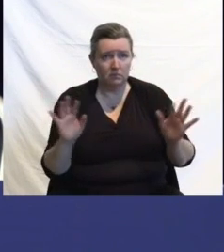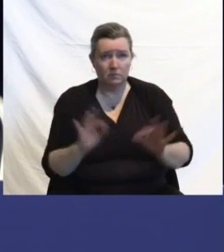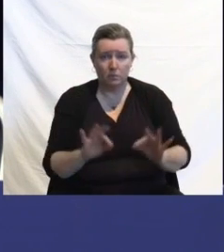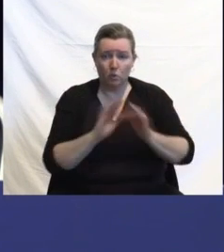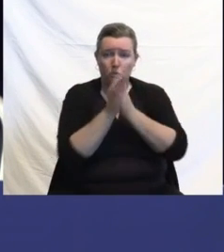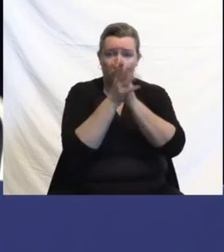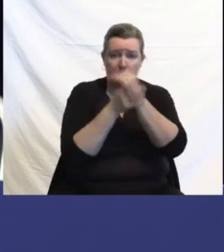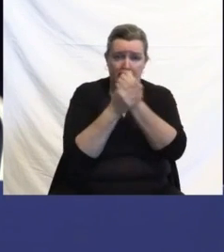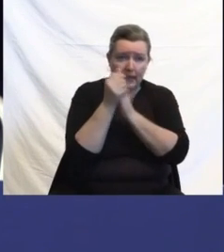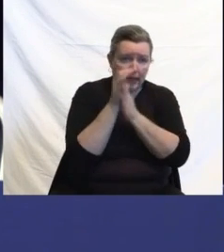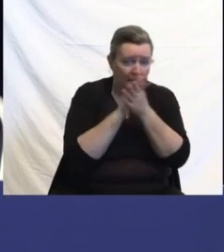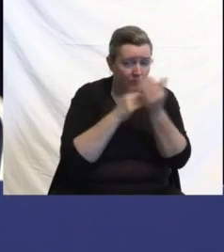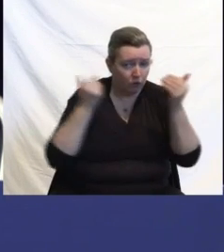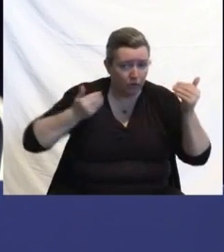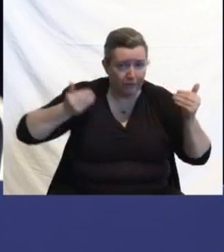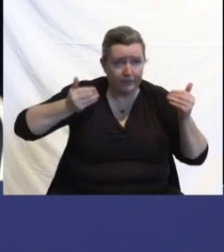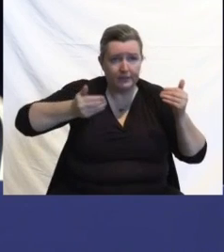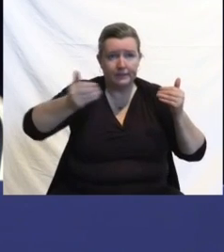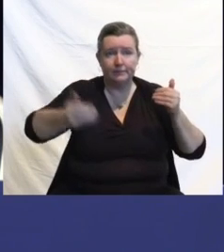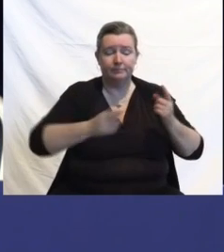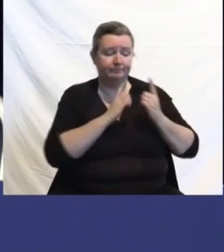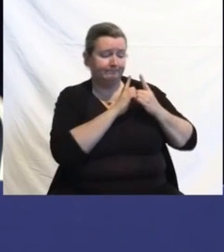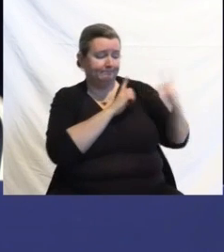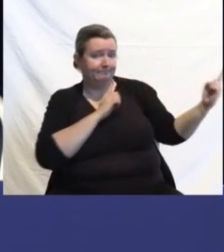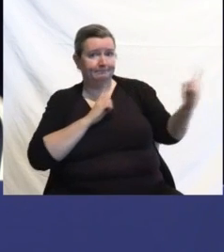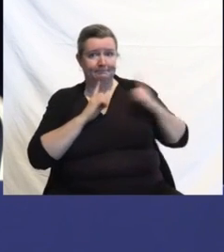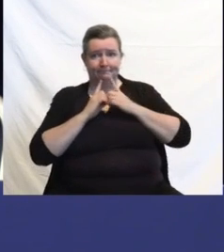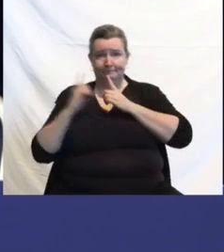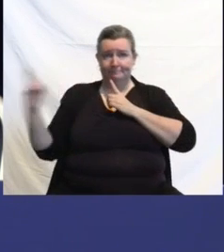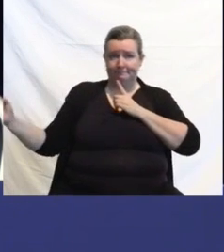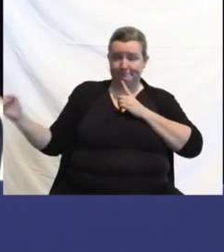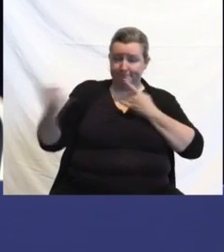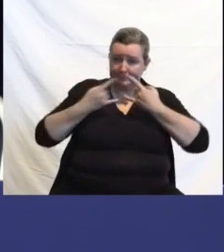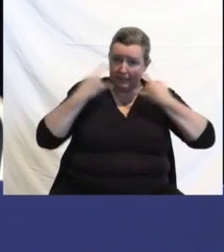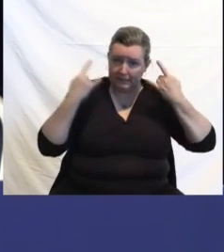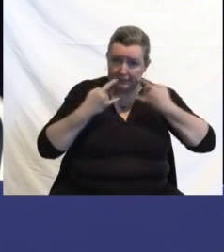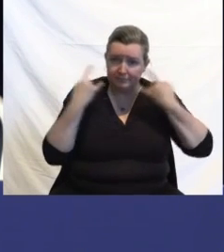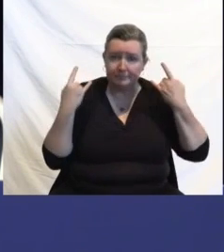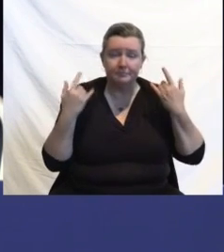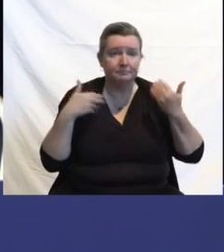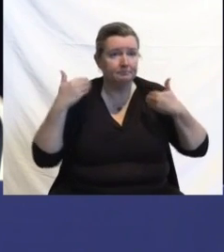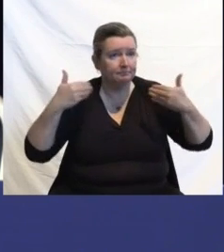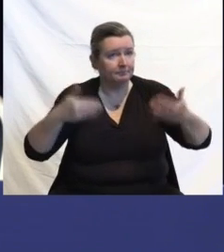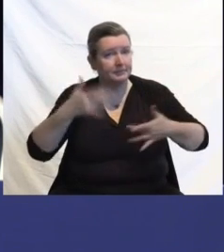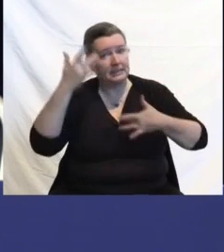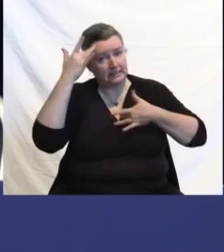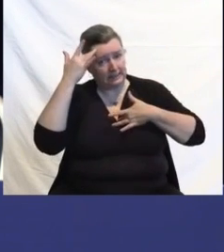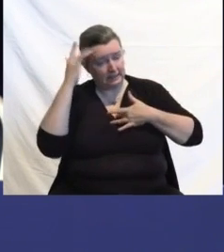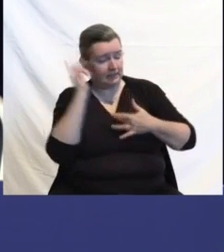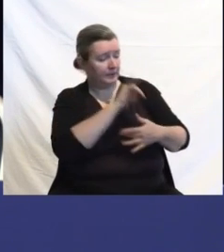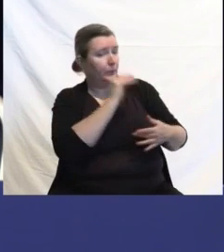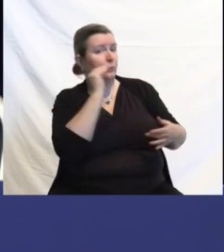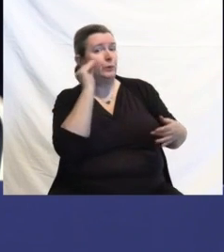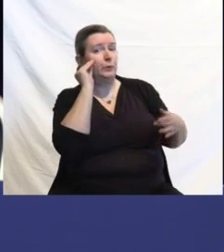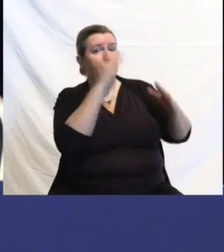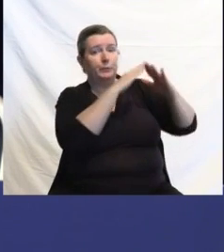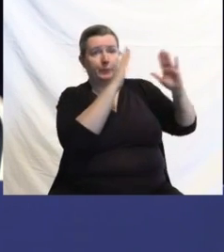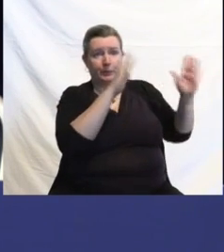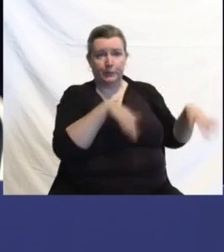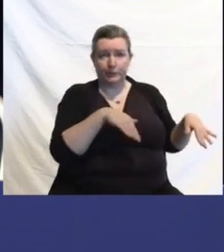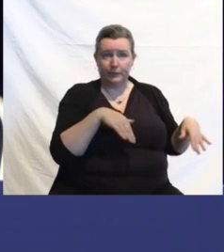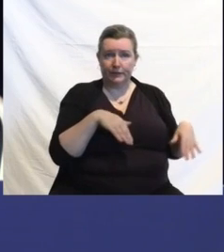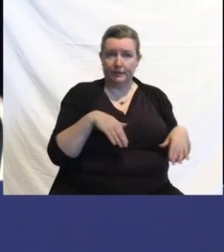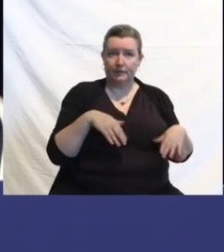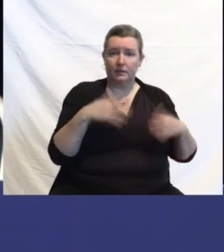frequently, socially distance, wear a mask, stay home if you're sick. We have said that repeatedly and repeatedly,